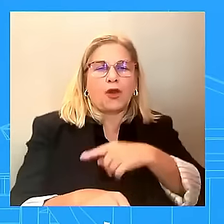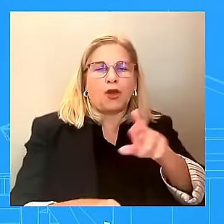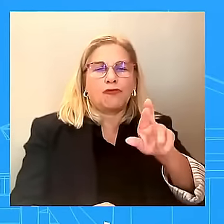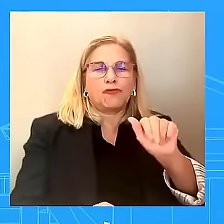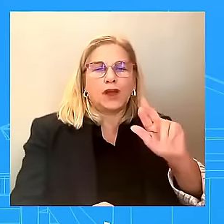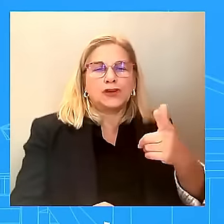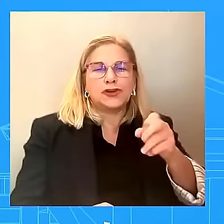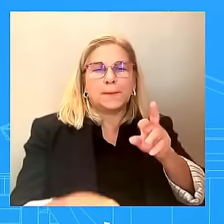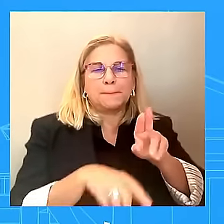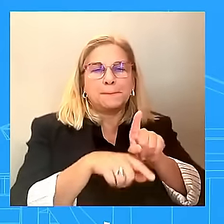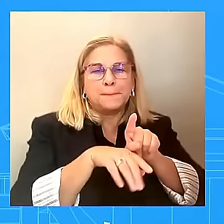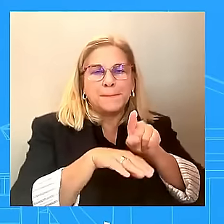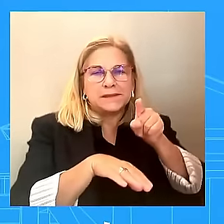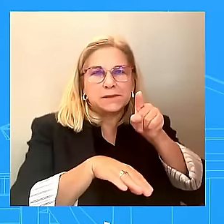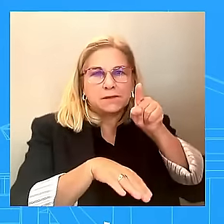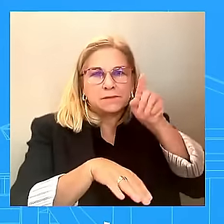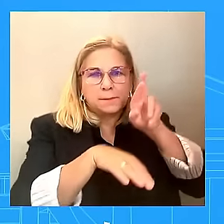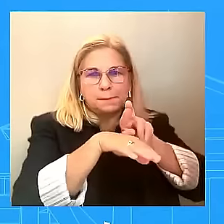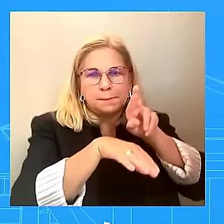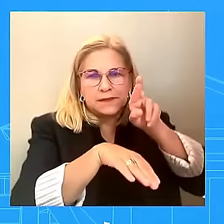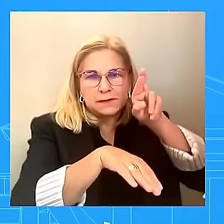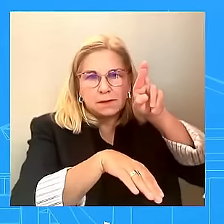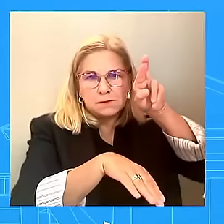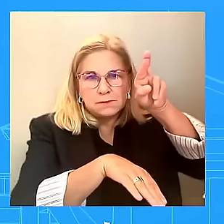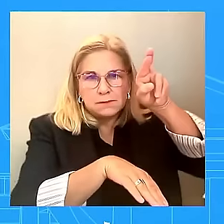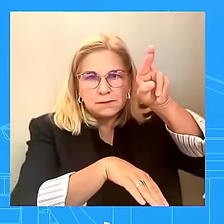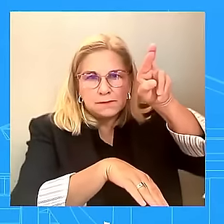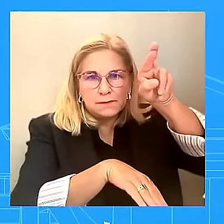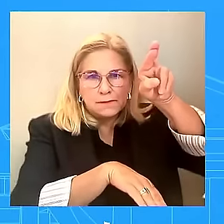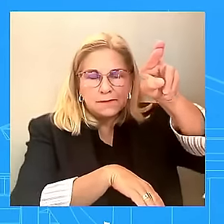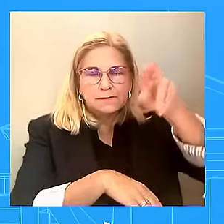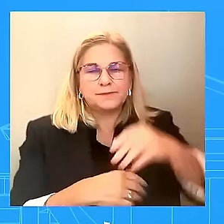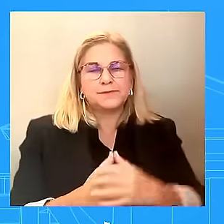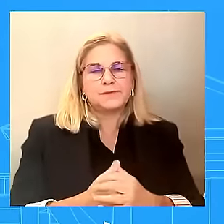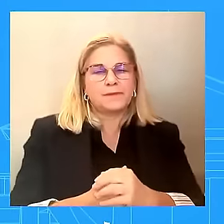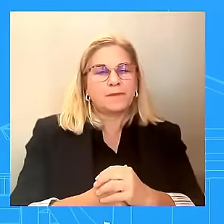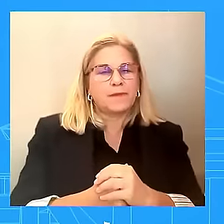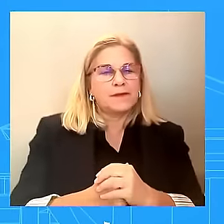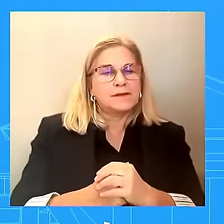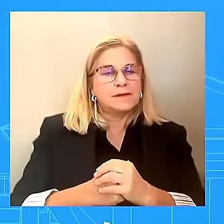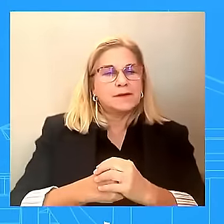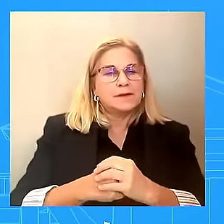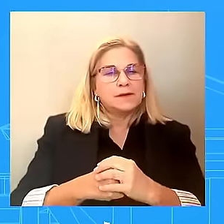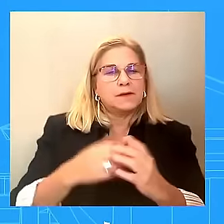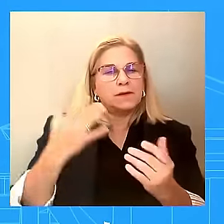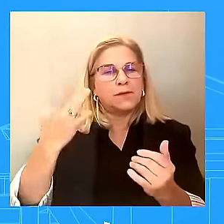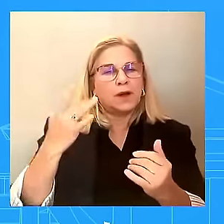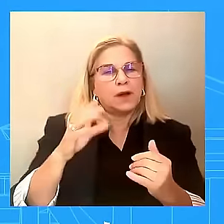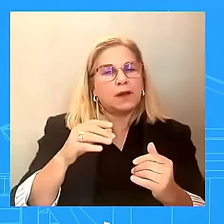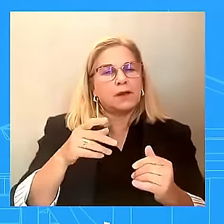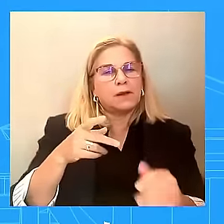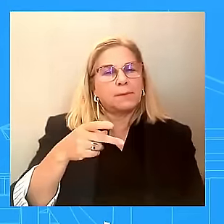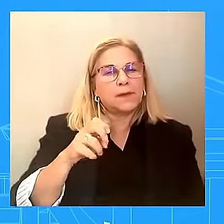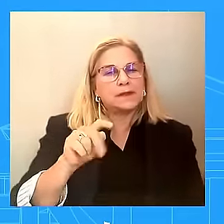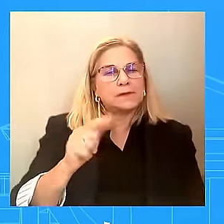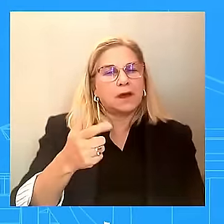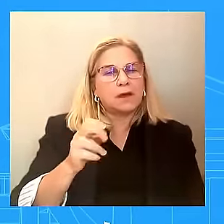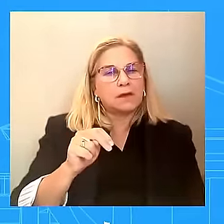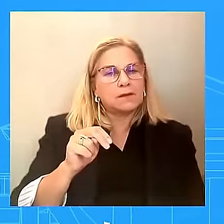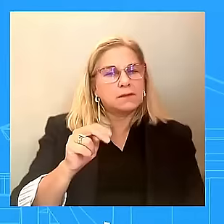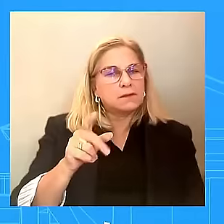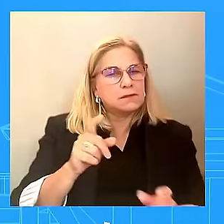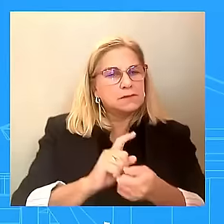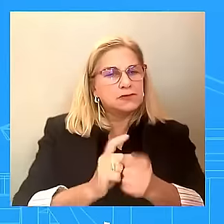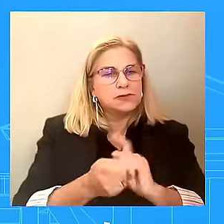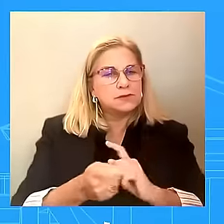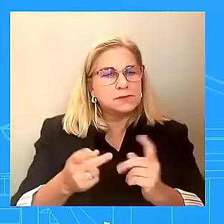it would do very little to change the trajectory of the war. So does the President plan to be blunt with Zelensky about that assessment today